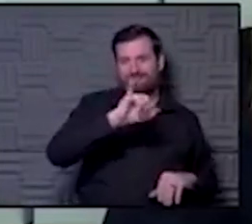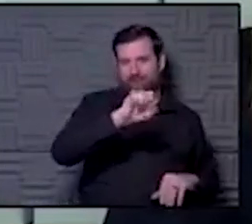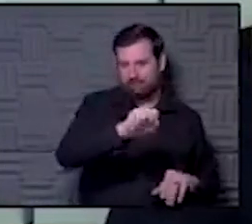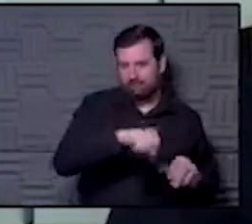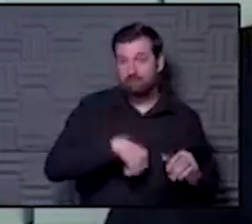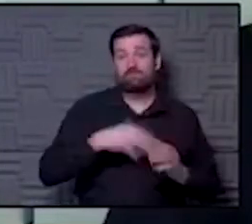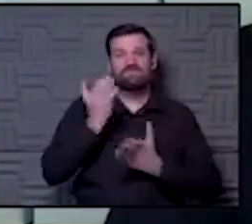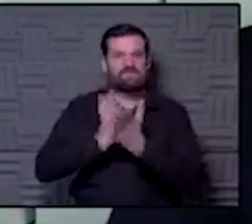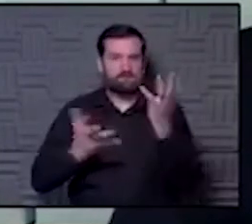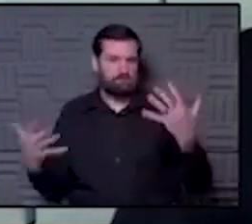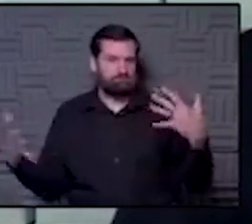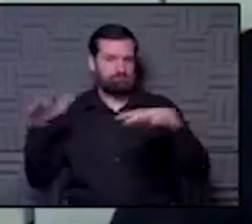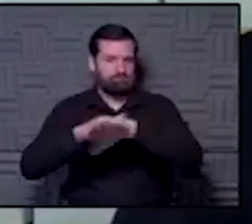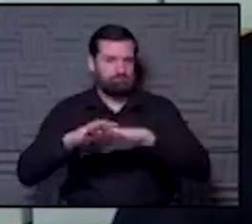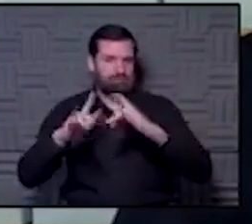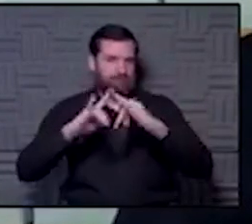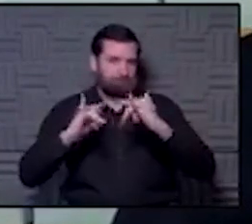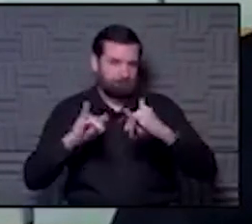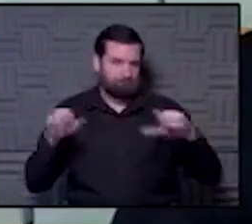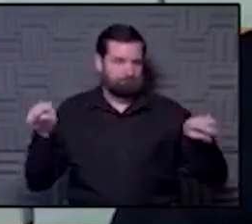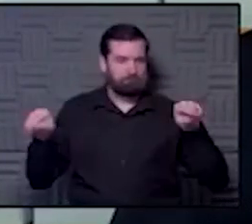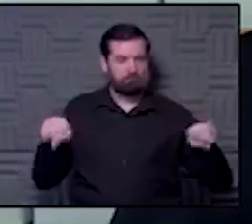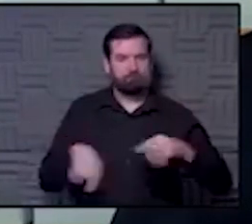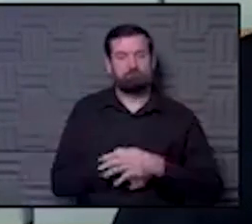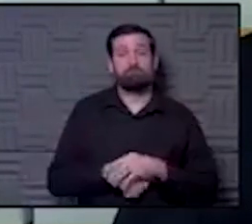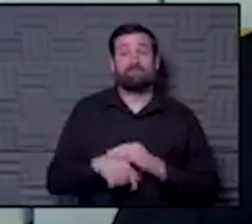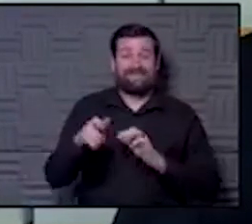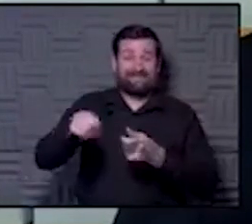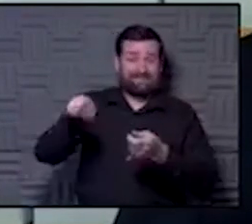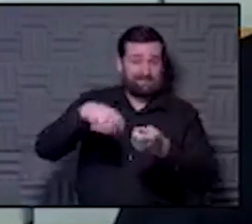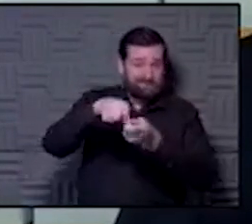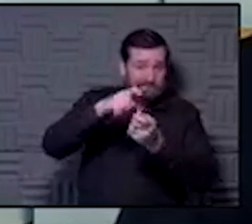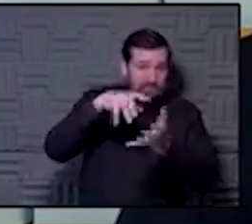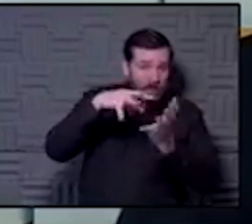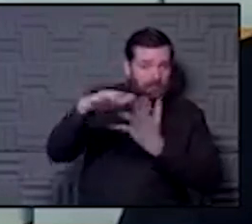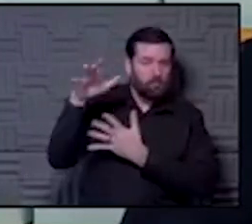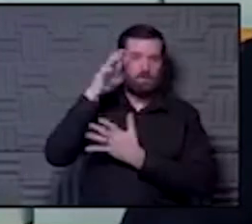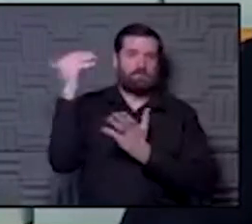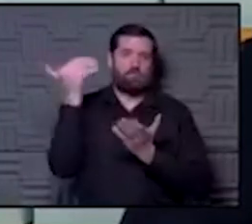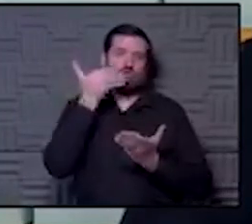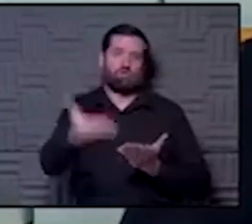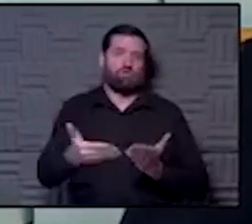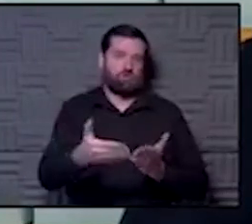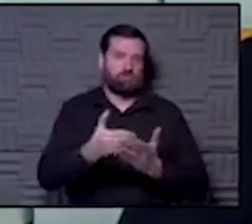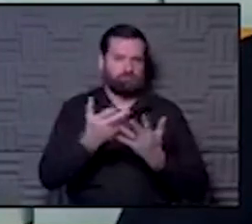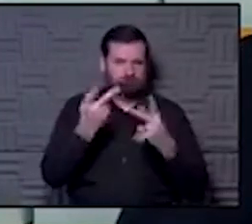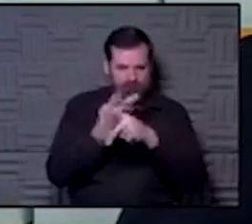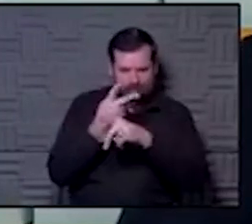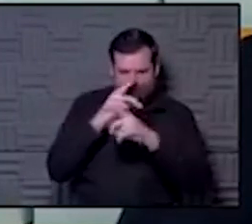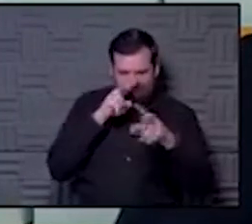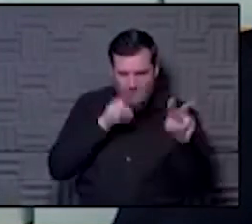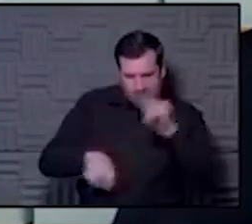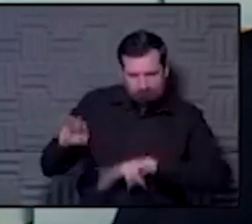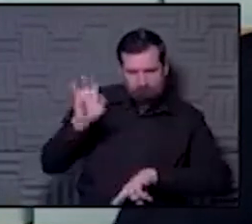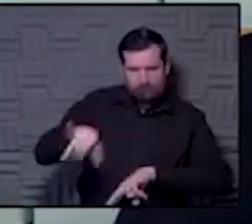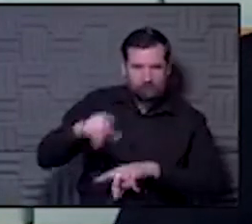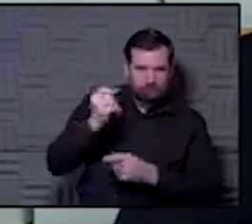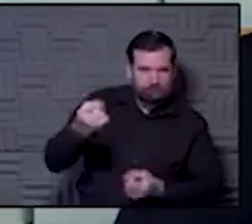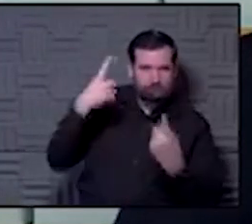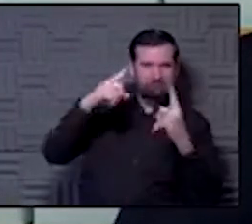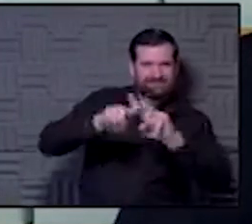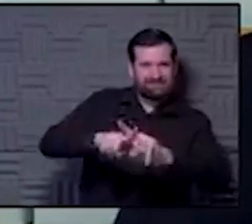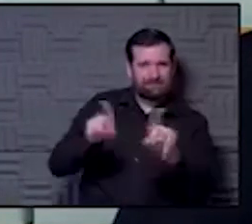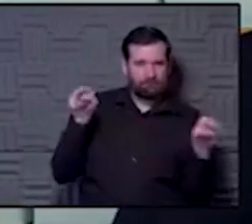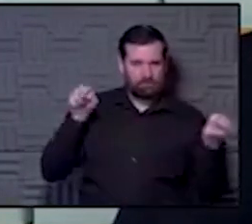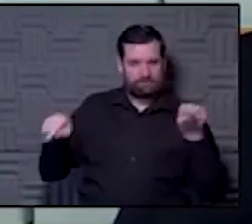Kawasaki and MIS-C. And so this particular study will be really good to help us look at that and understand the differences